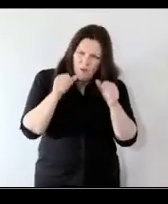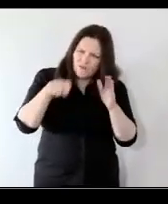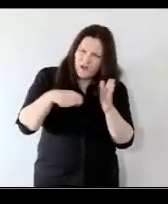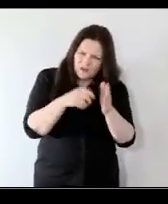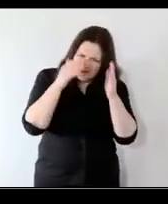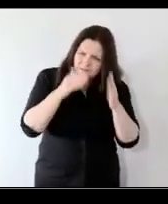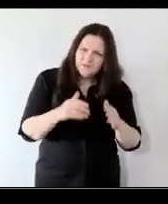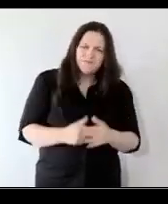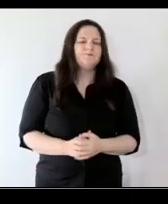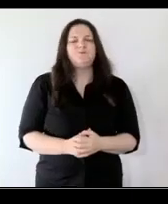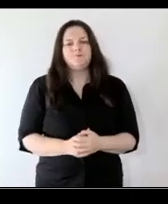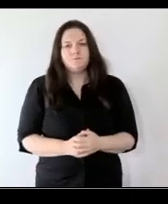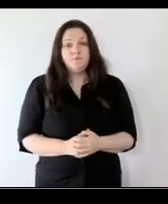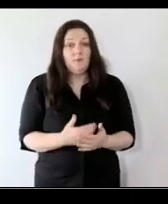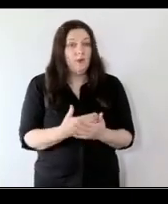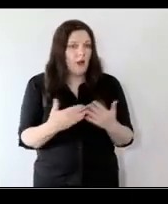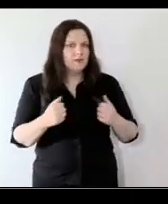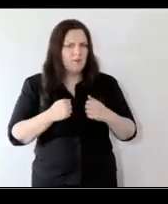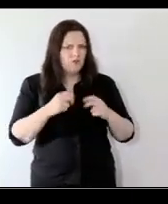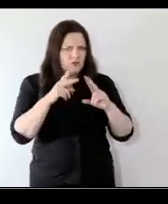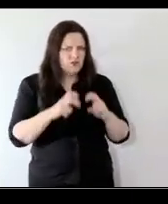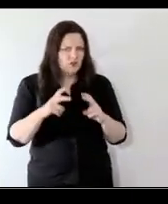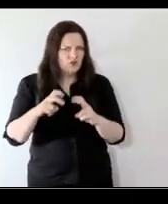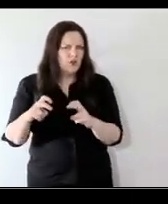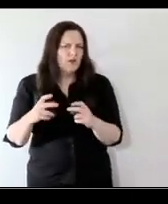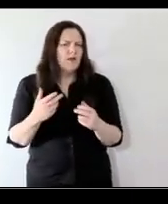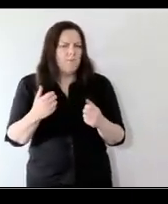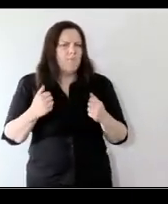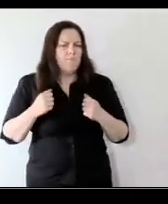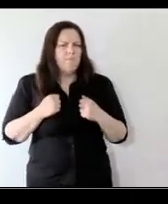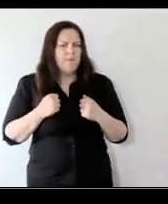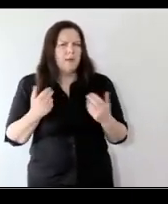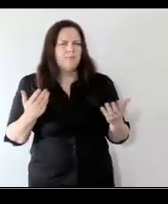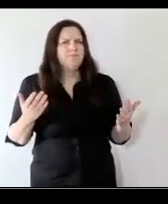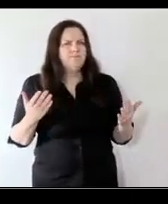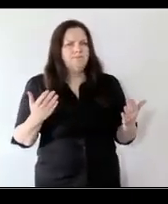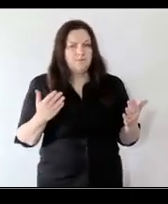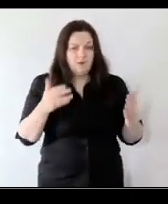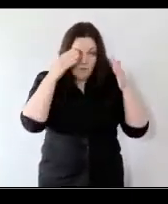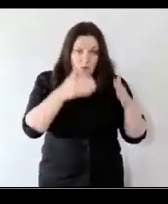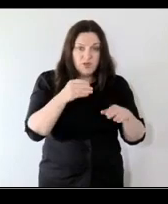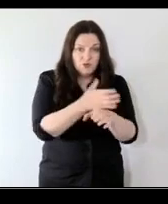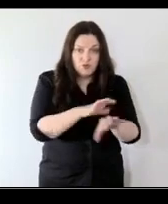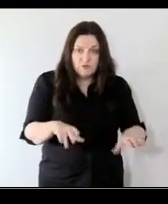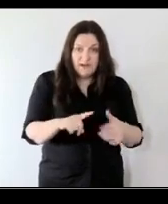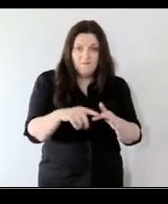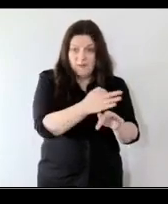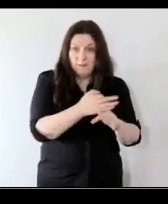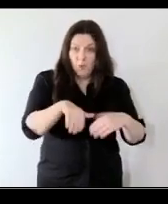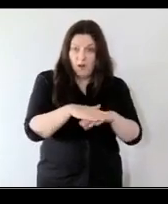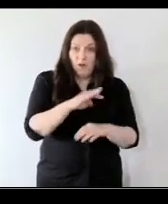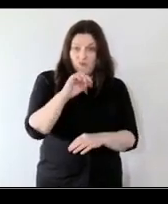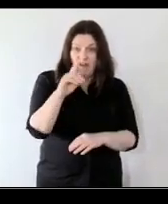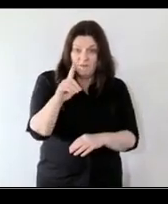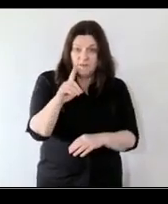yes a lot of my research at the moment focuses on um the children and families in bradford